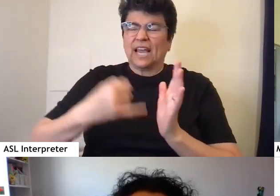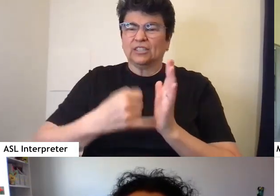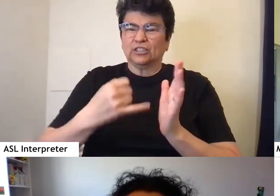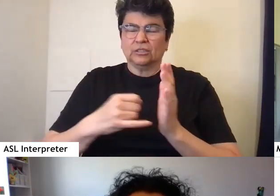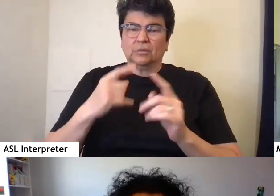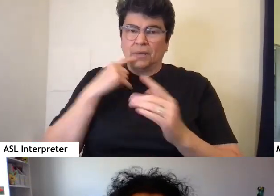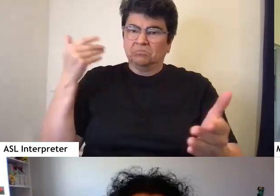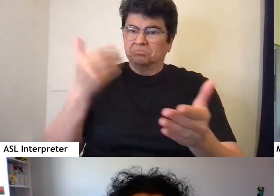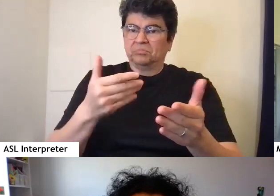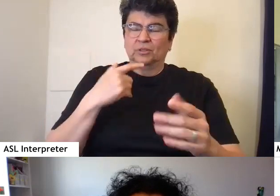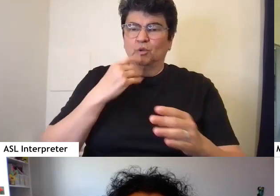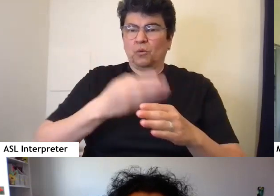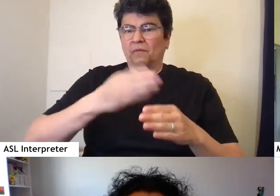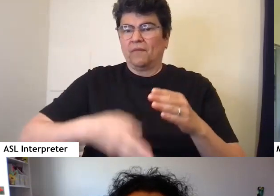final.